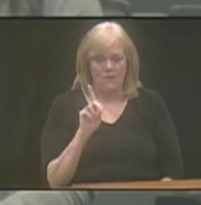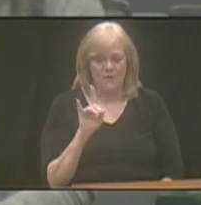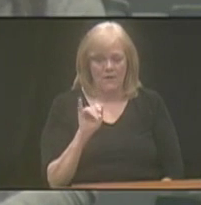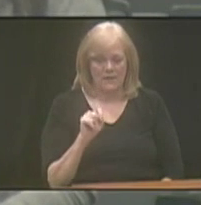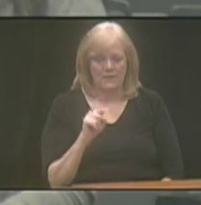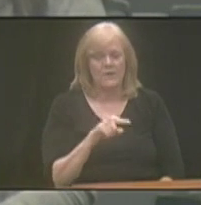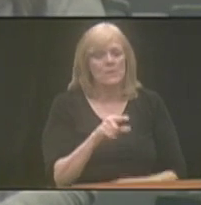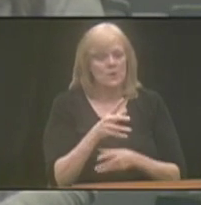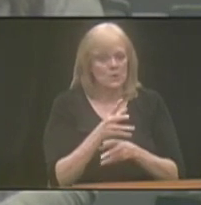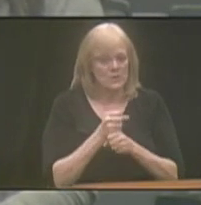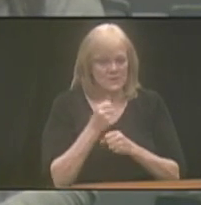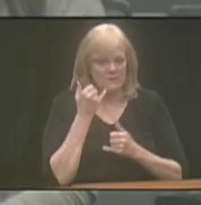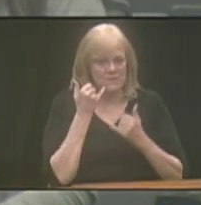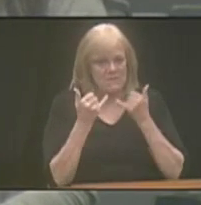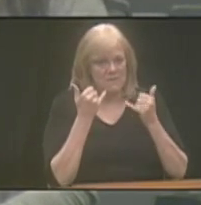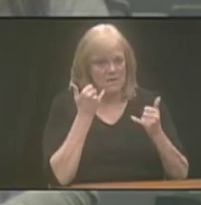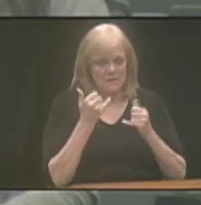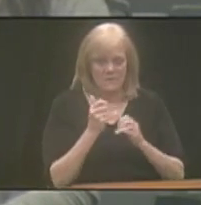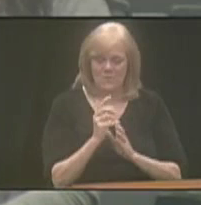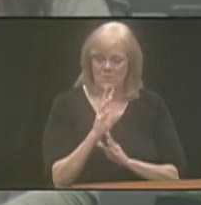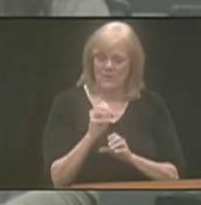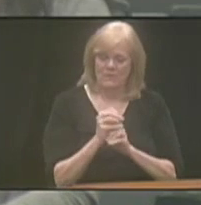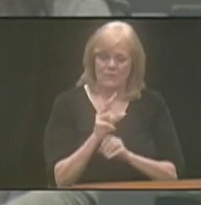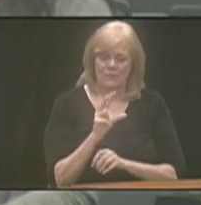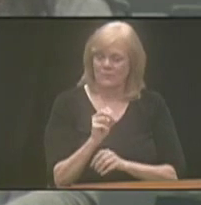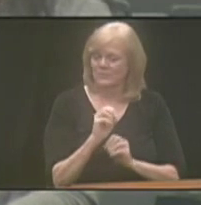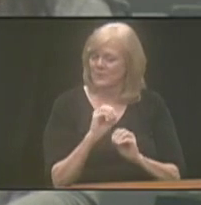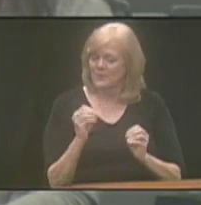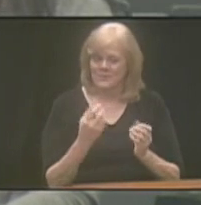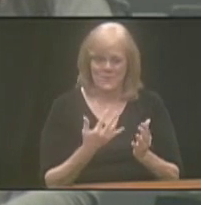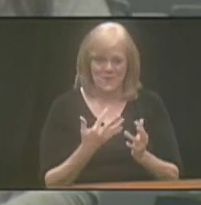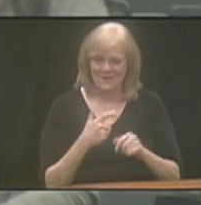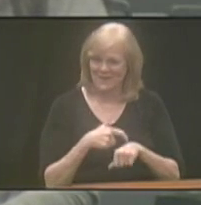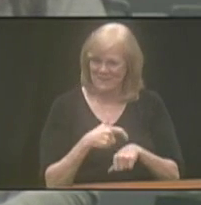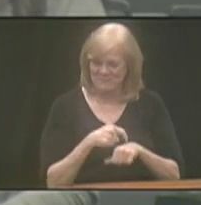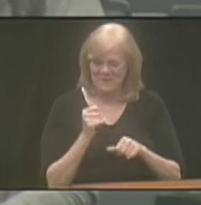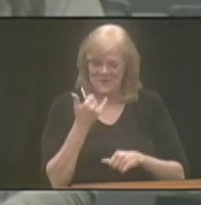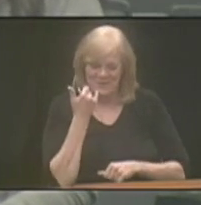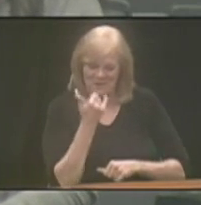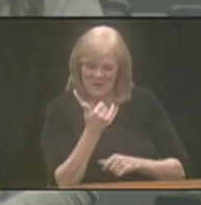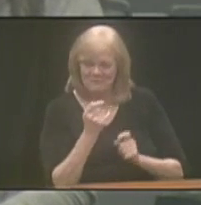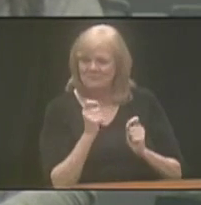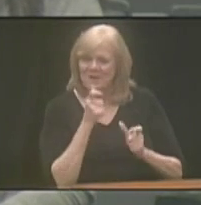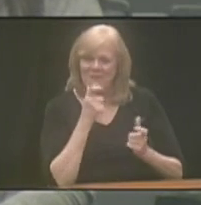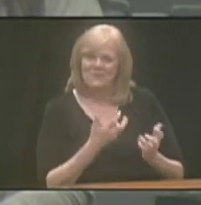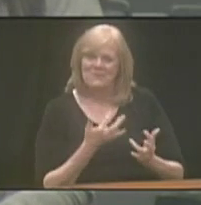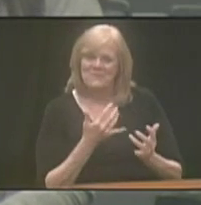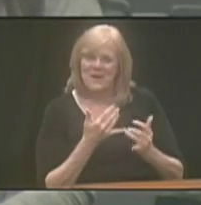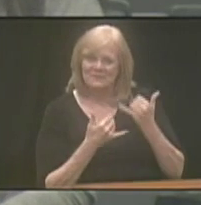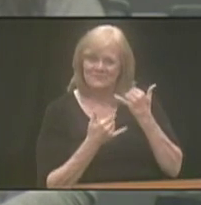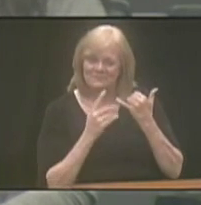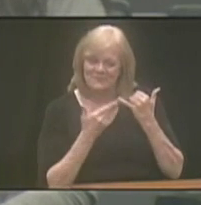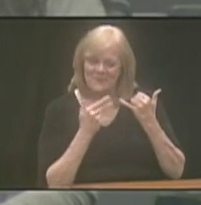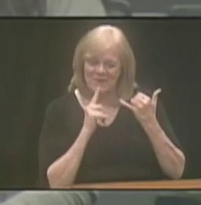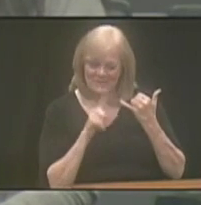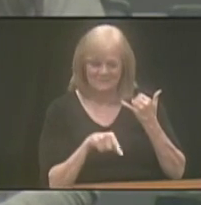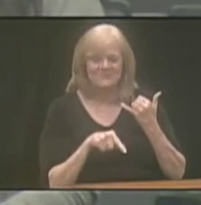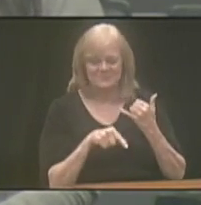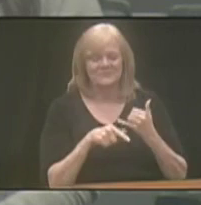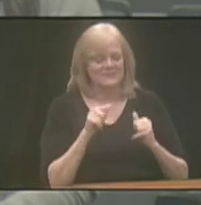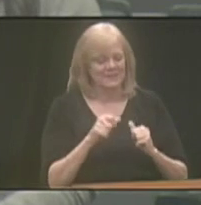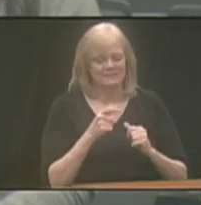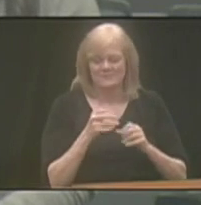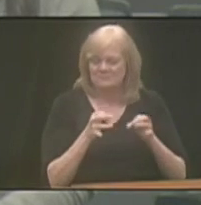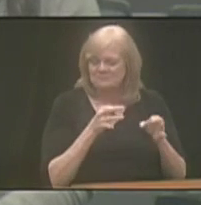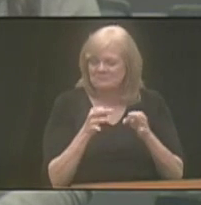they were receiving calls within 30 seconds. So there's no wait time, so you can call now and get more information about the plan. And they can walk you